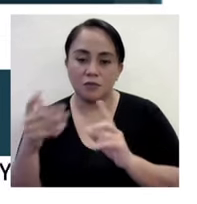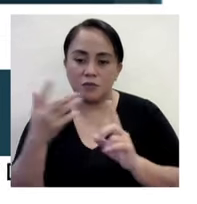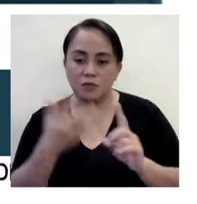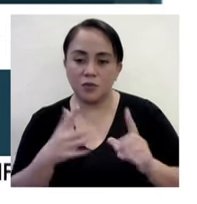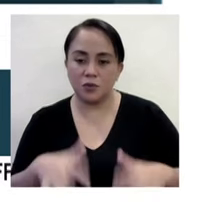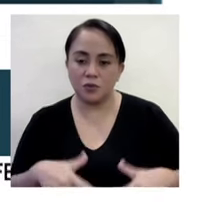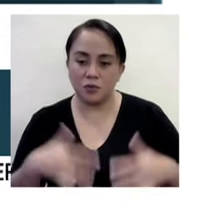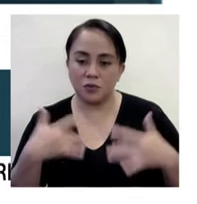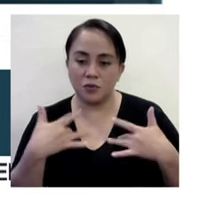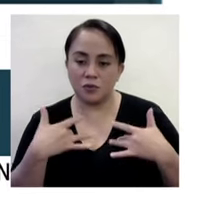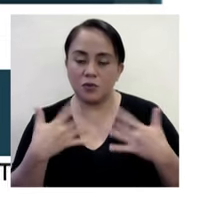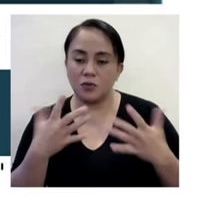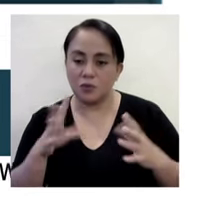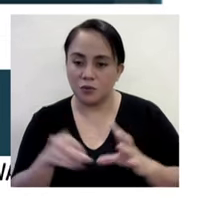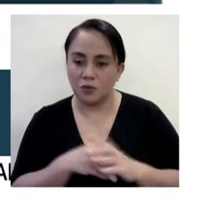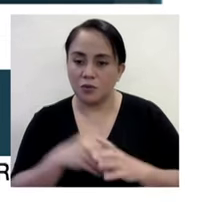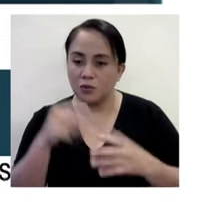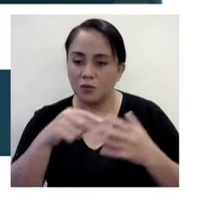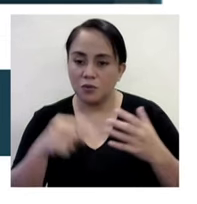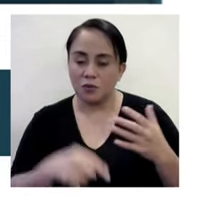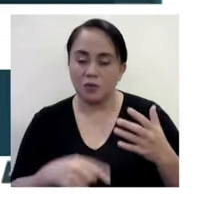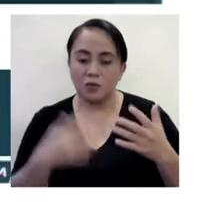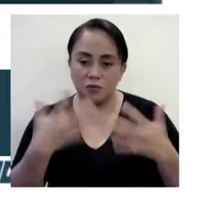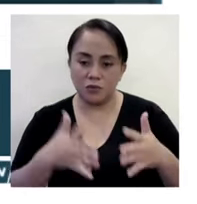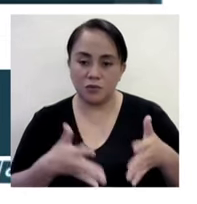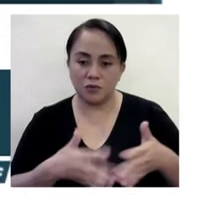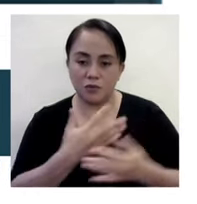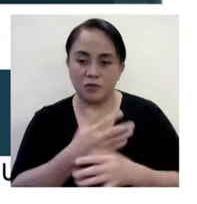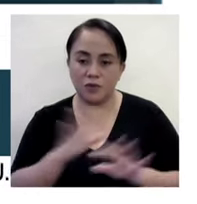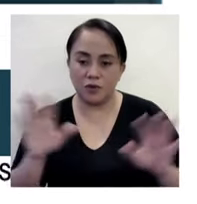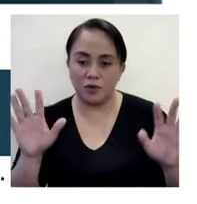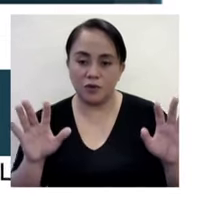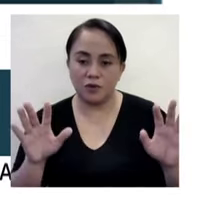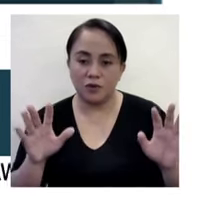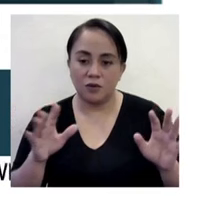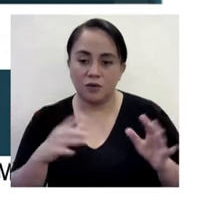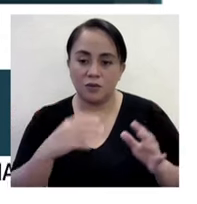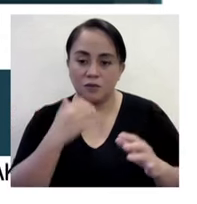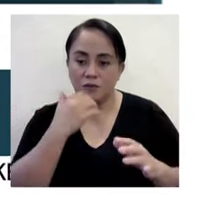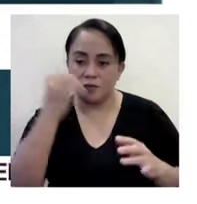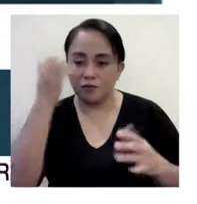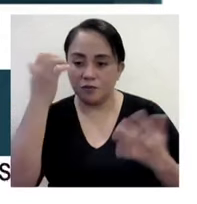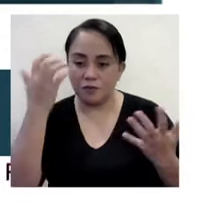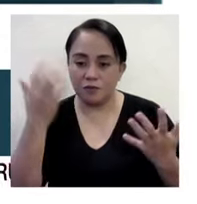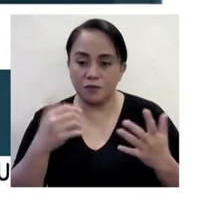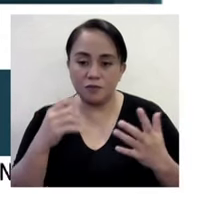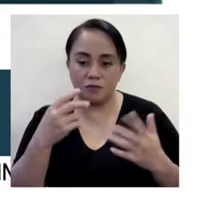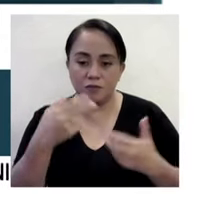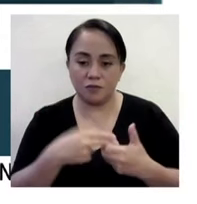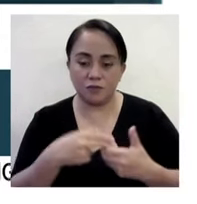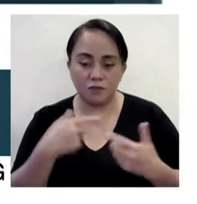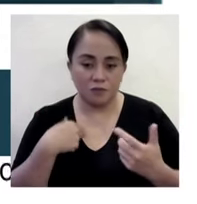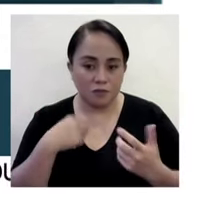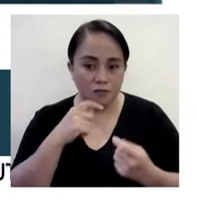alive and was included among those to be released, of course, we were overjoyed because this indicated,